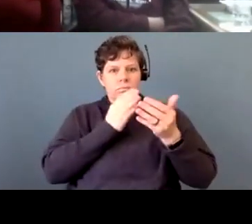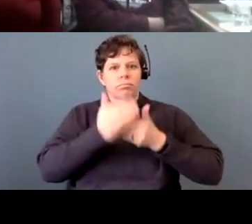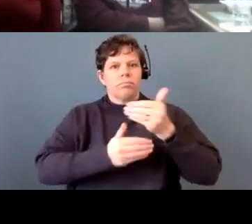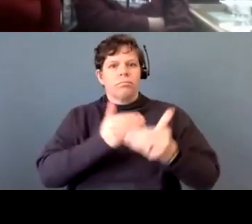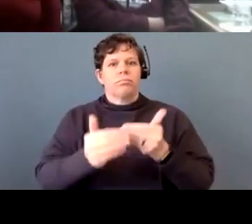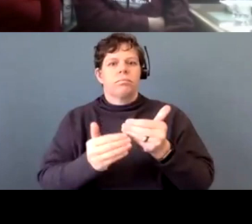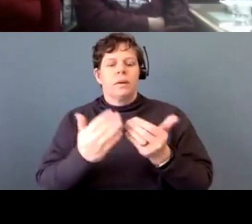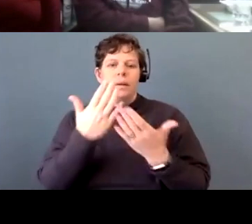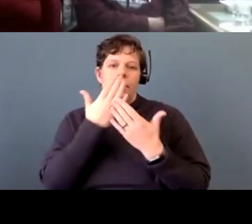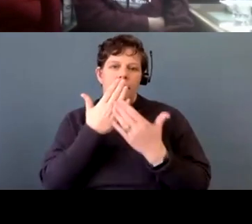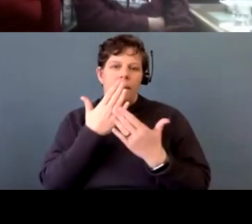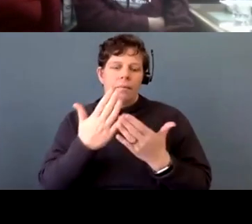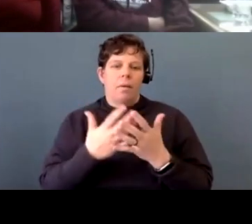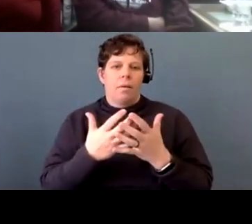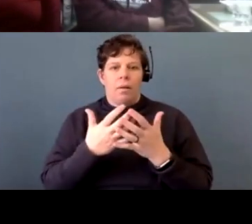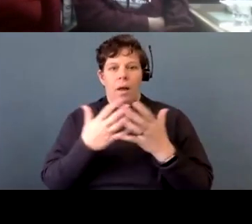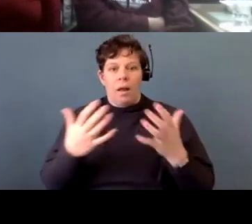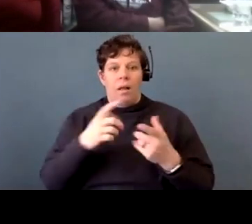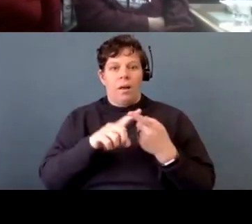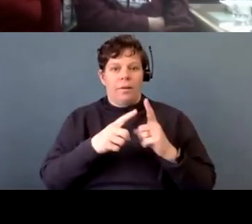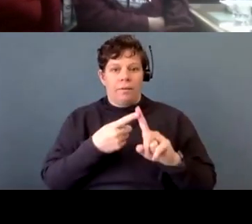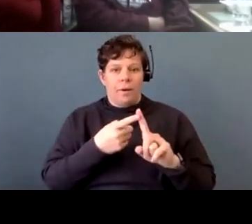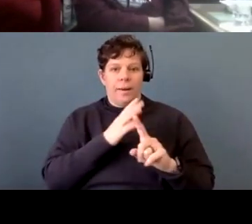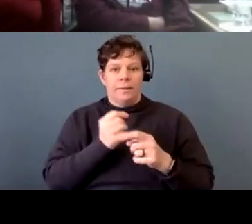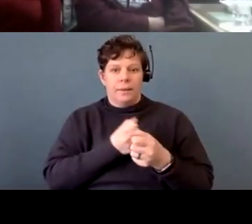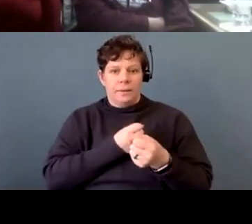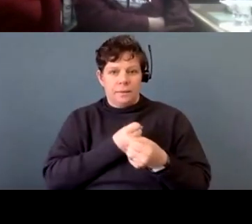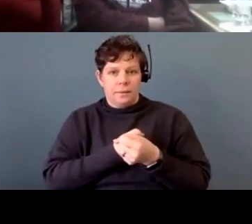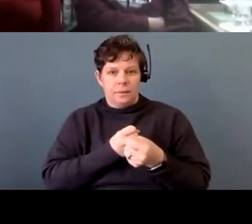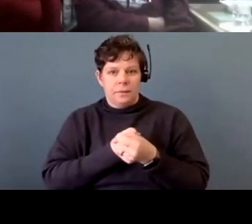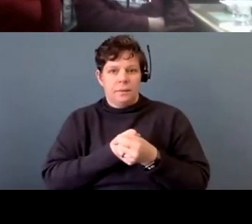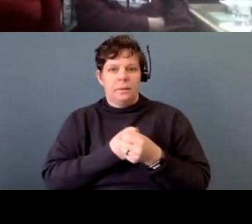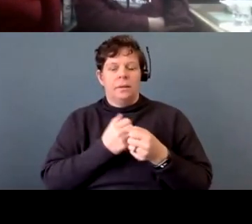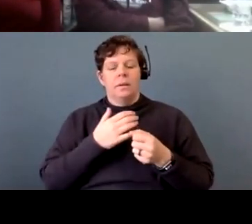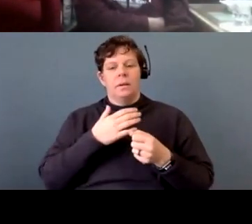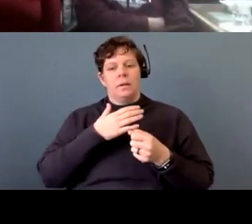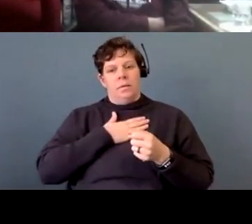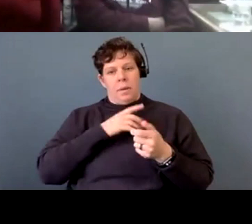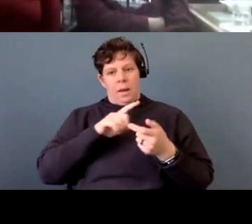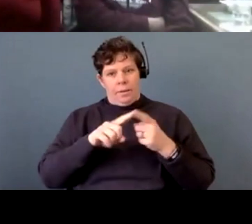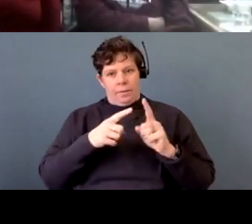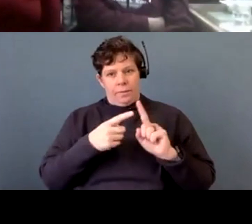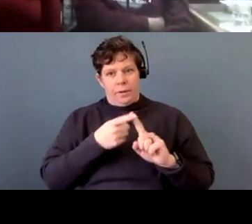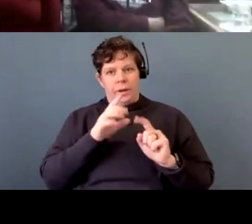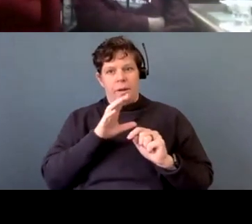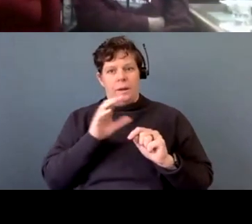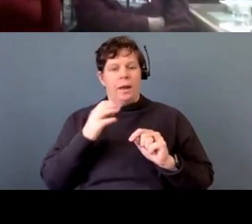had a lot of friends and a lot of support because it was my friends and my, uh,